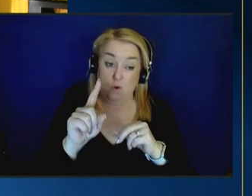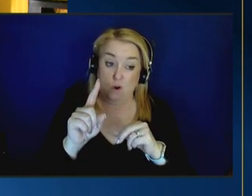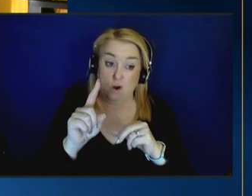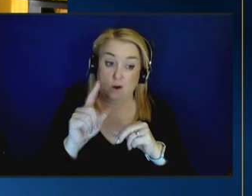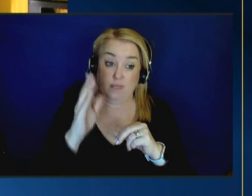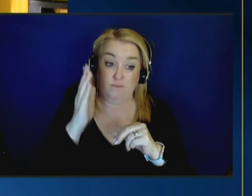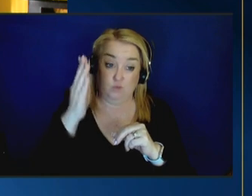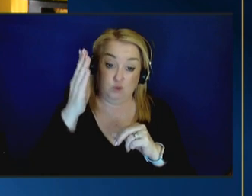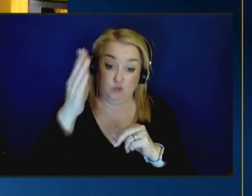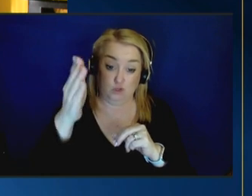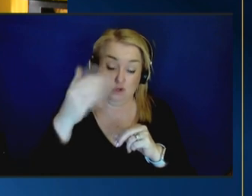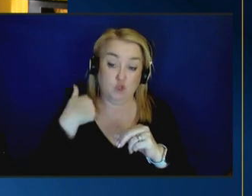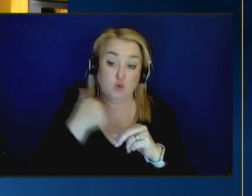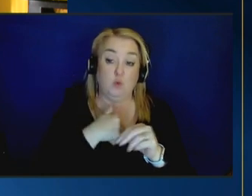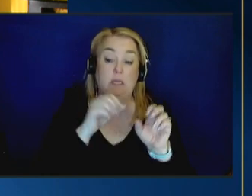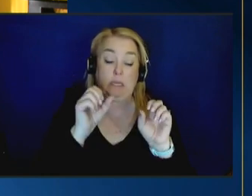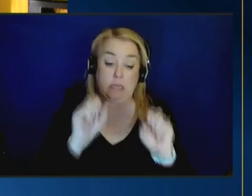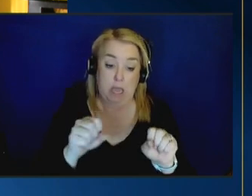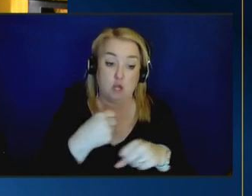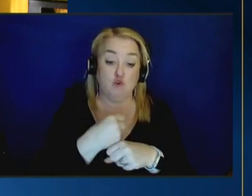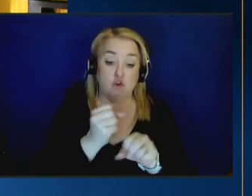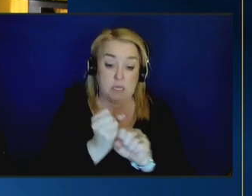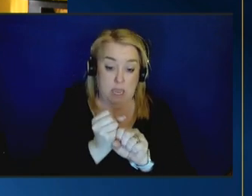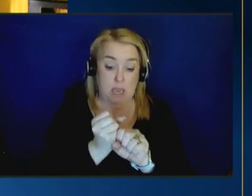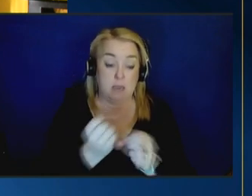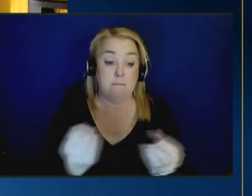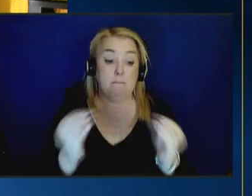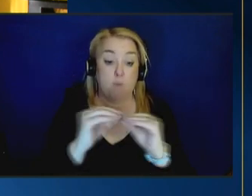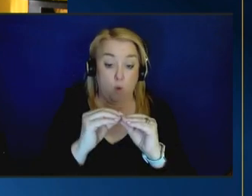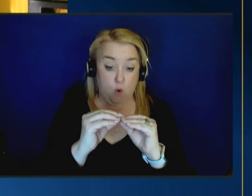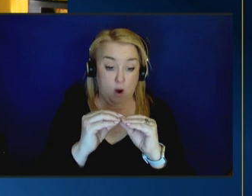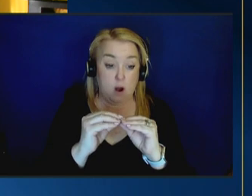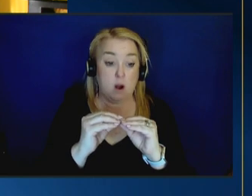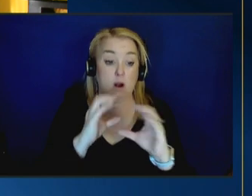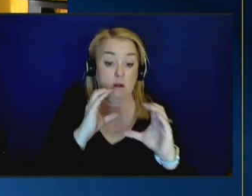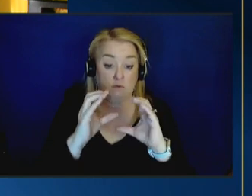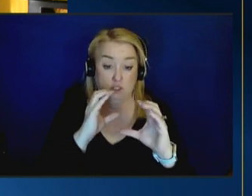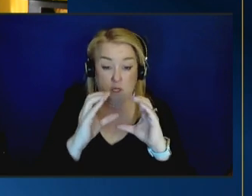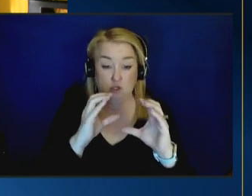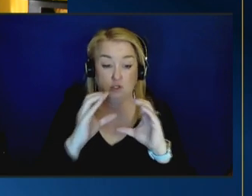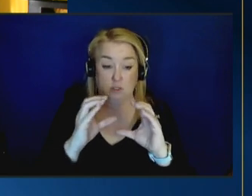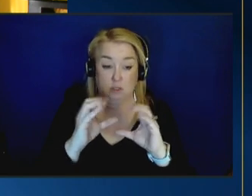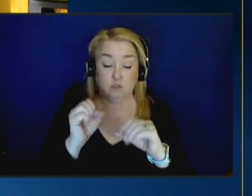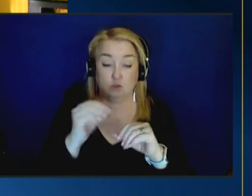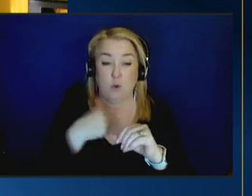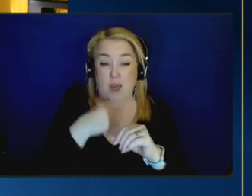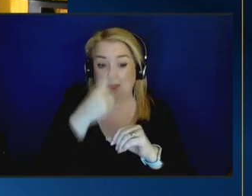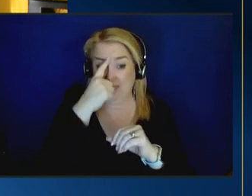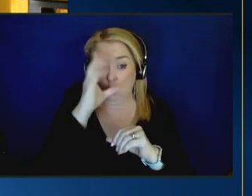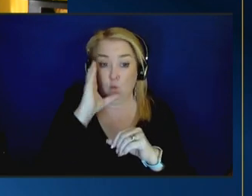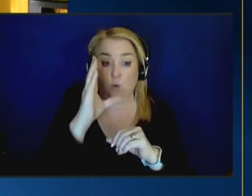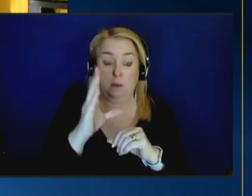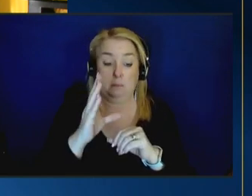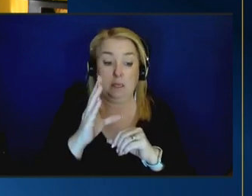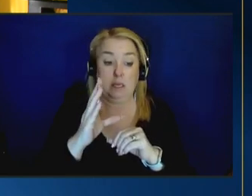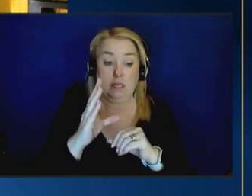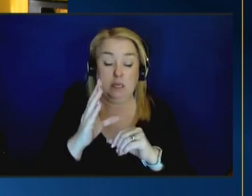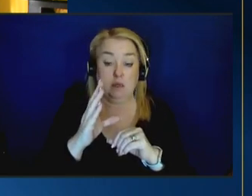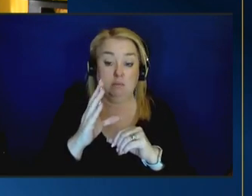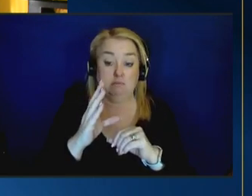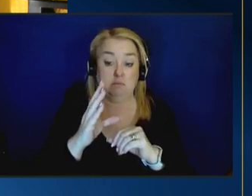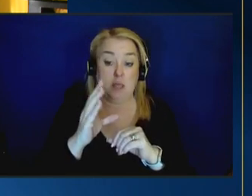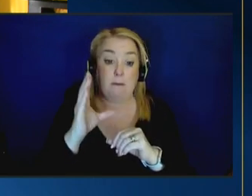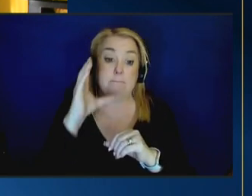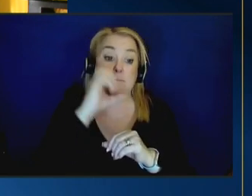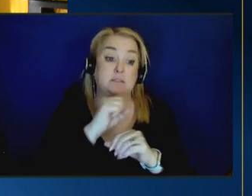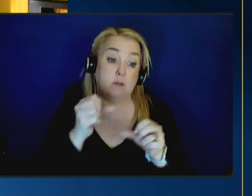future we can create that other table because i think in the end it will be a great missed opportunity if we don't